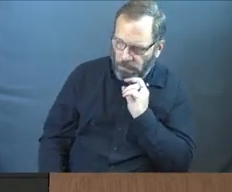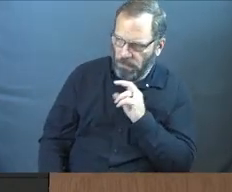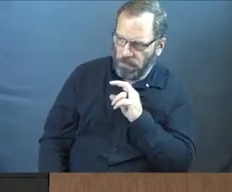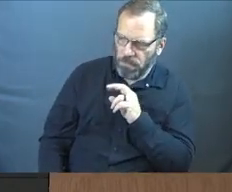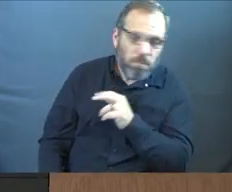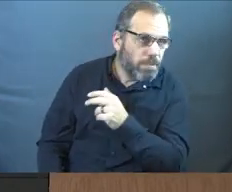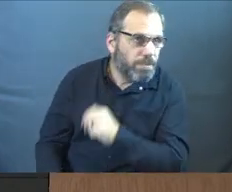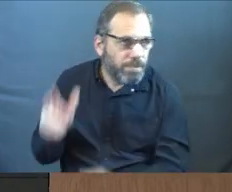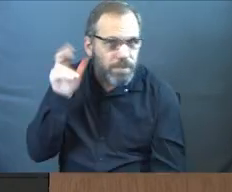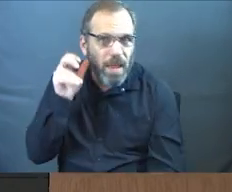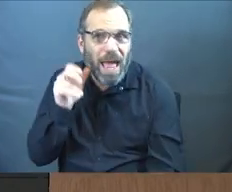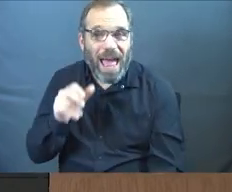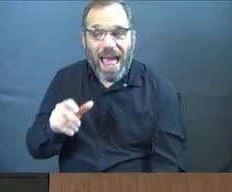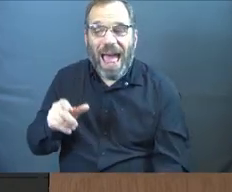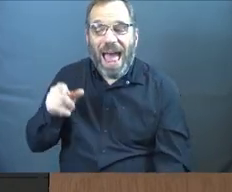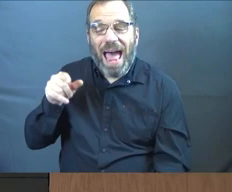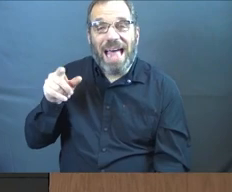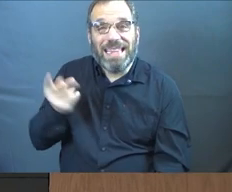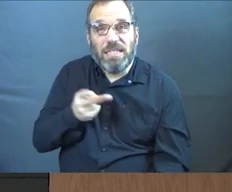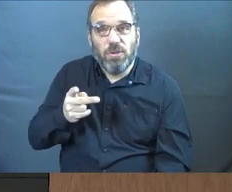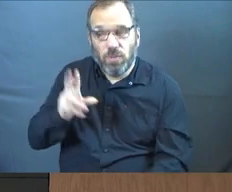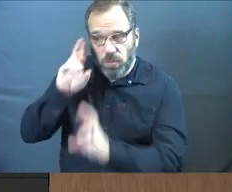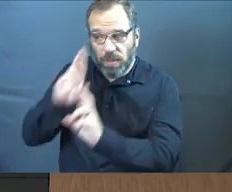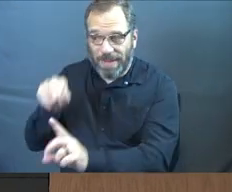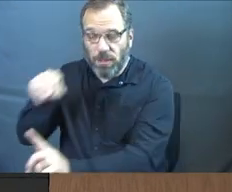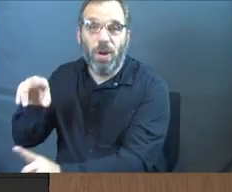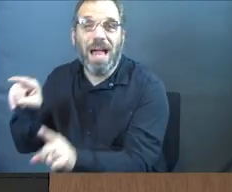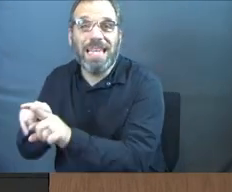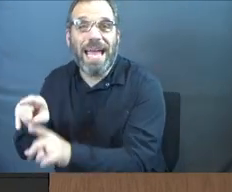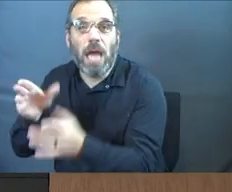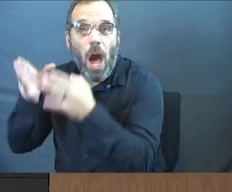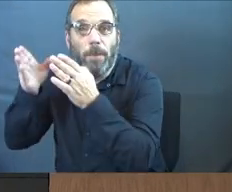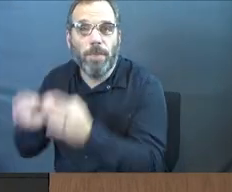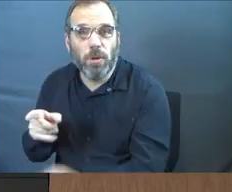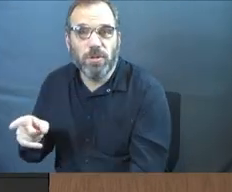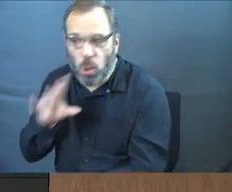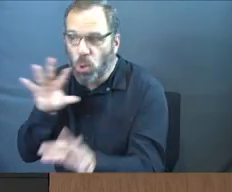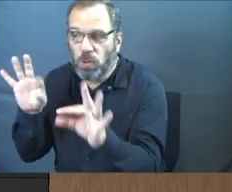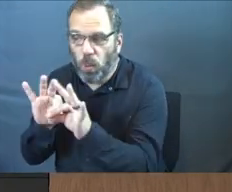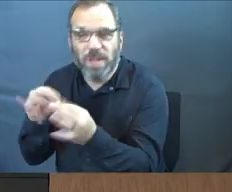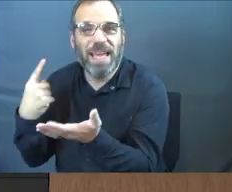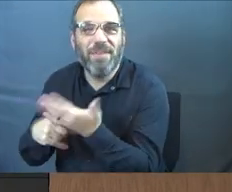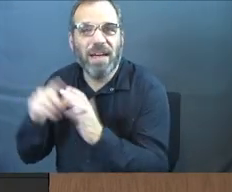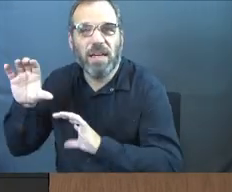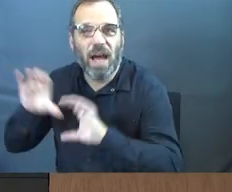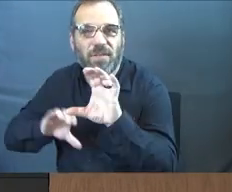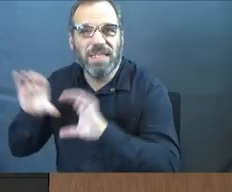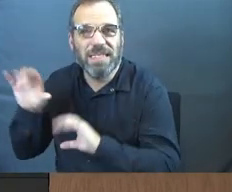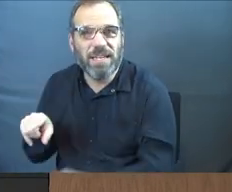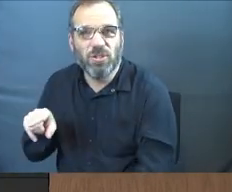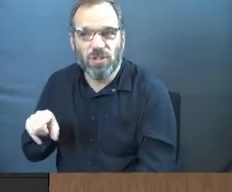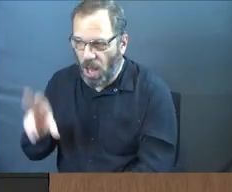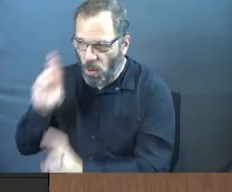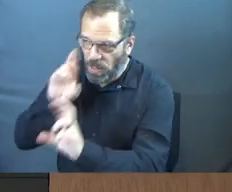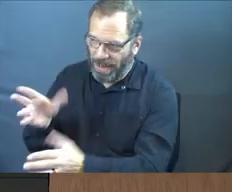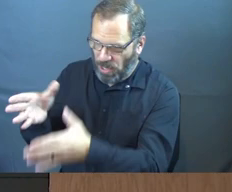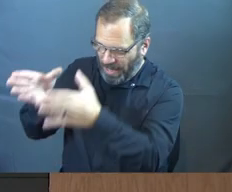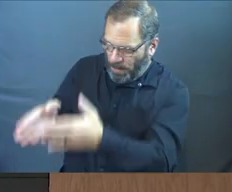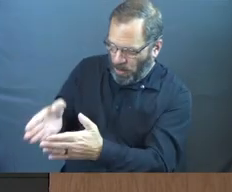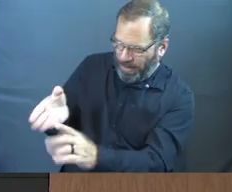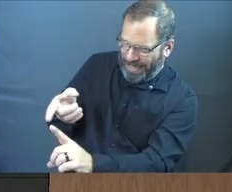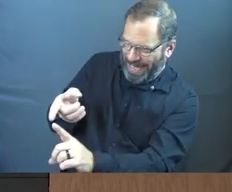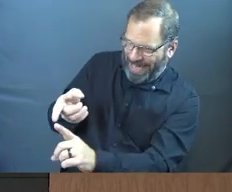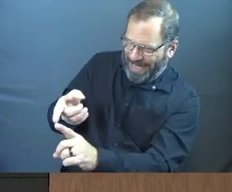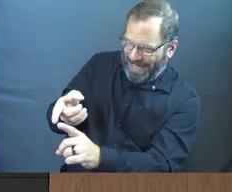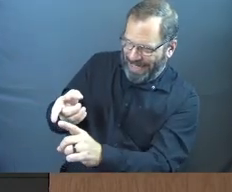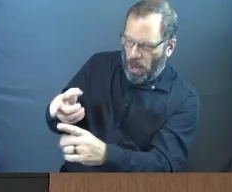thing, they were treating her like a person who was worthy of a conversation. They were treating her like a person